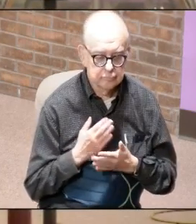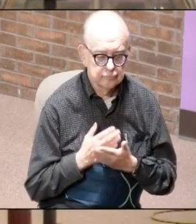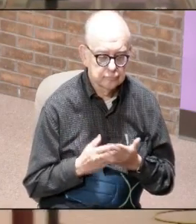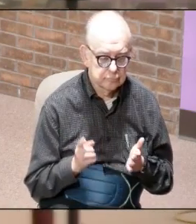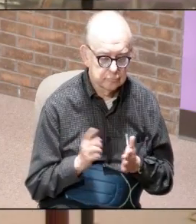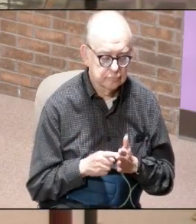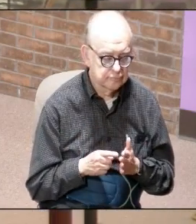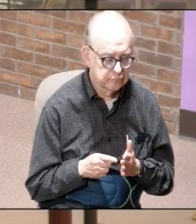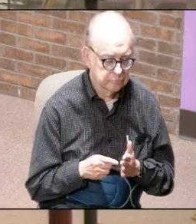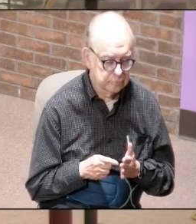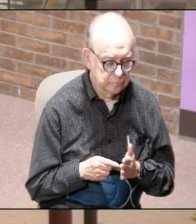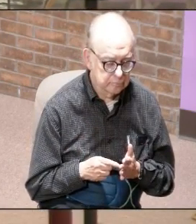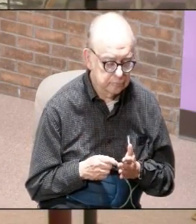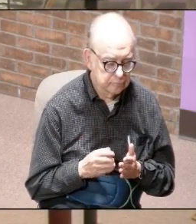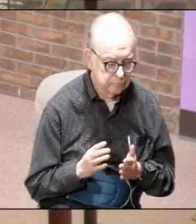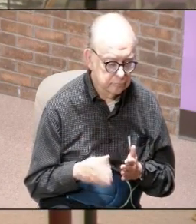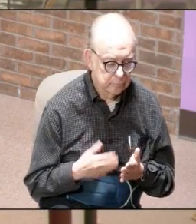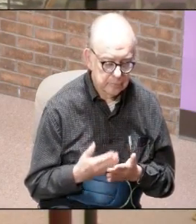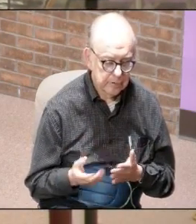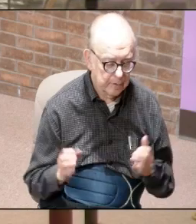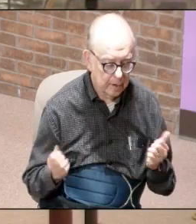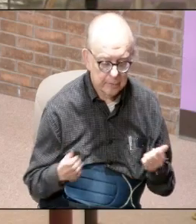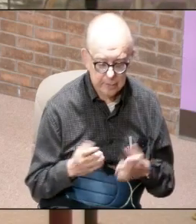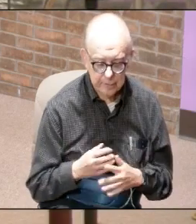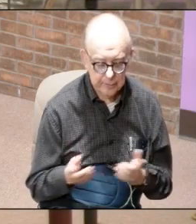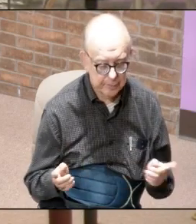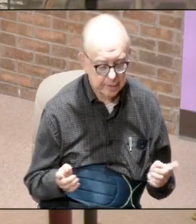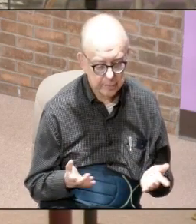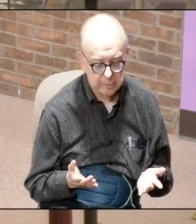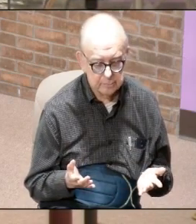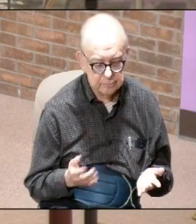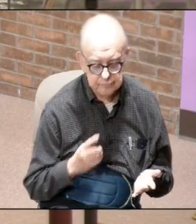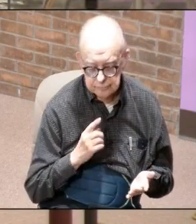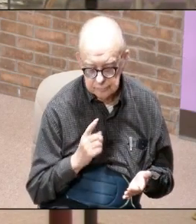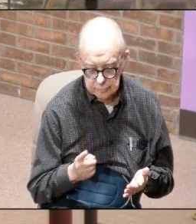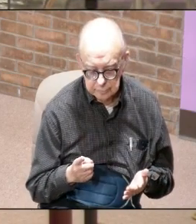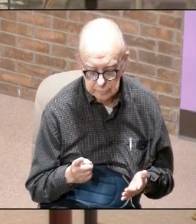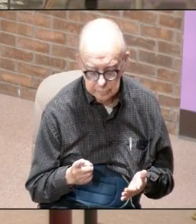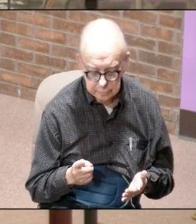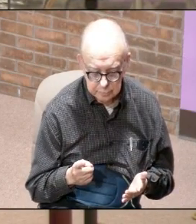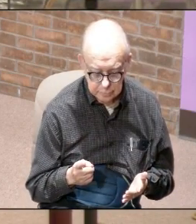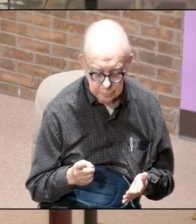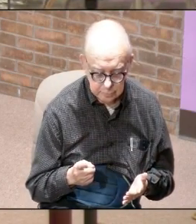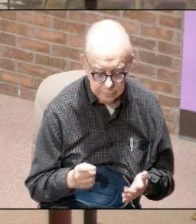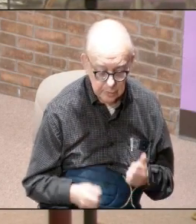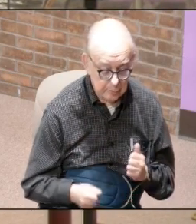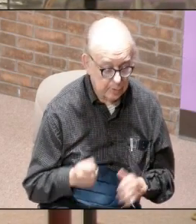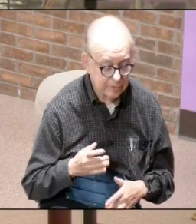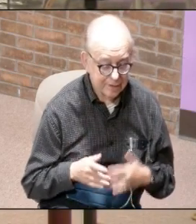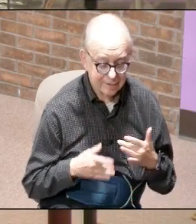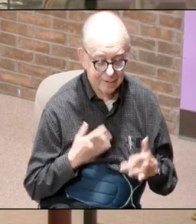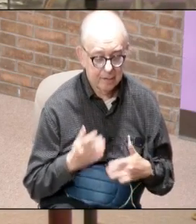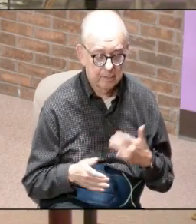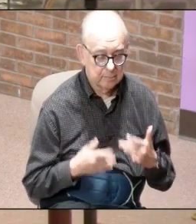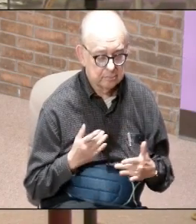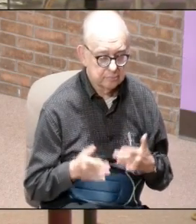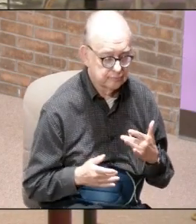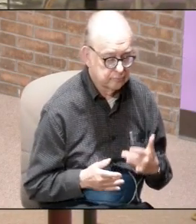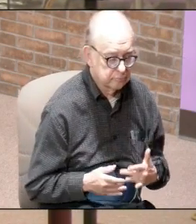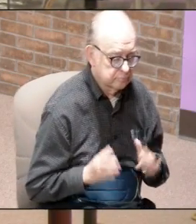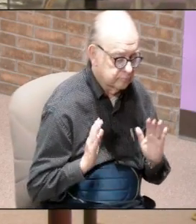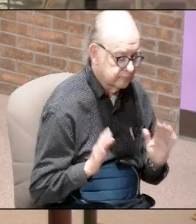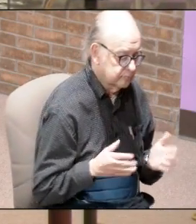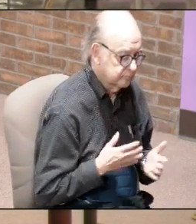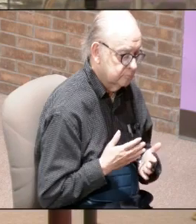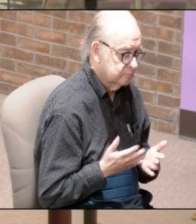birthdays marriages anniversaries whatever these but really the most breathtaking and monumental